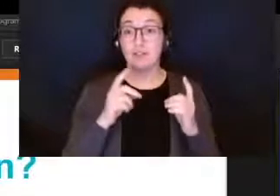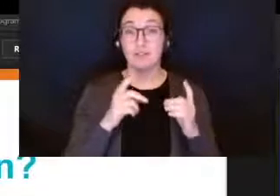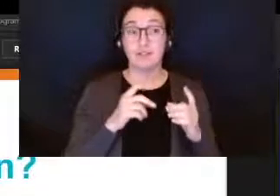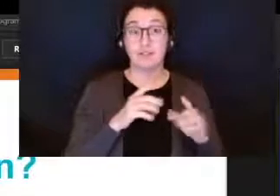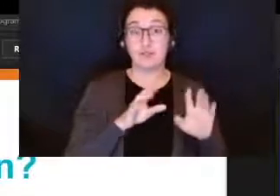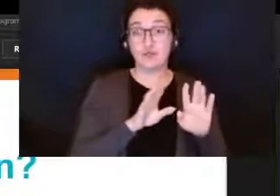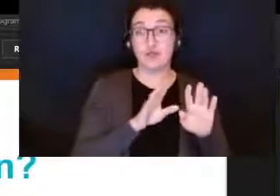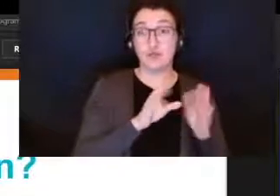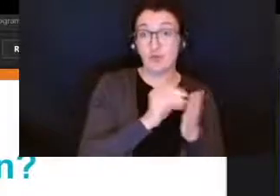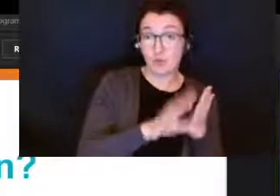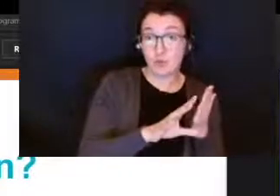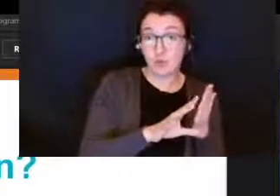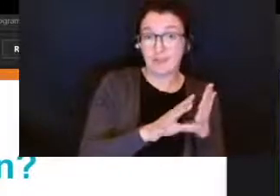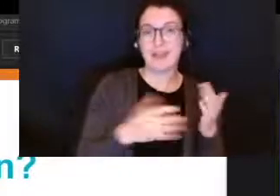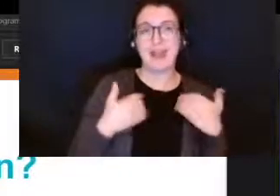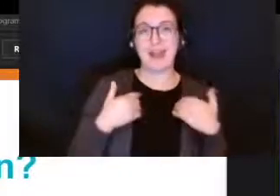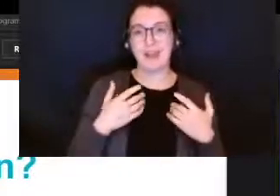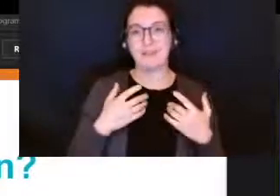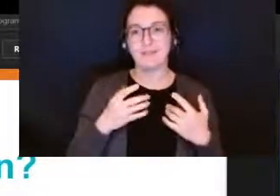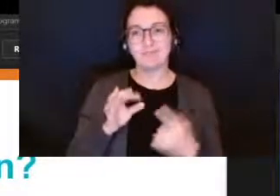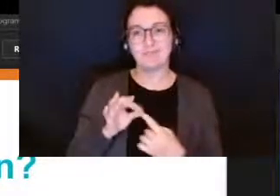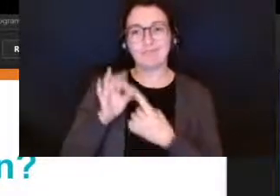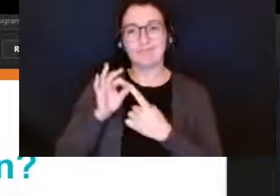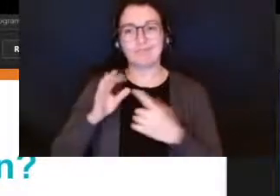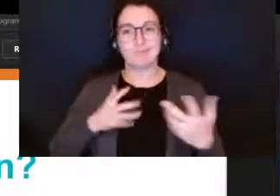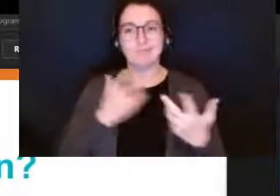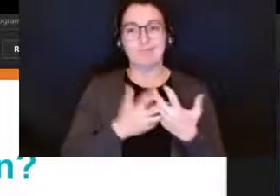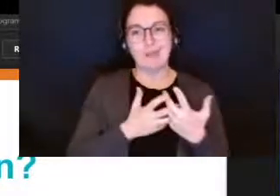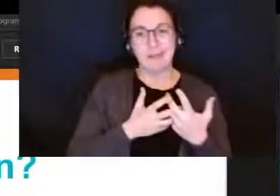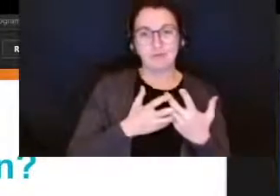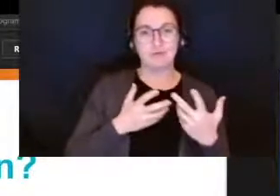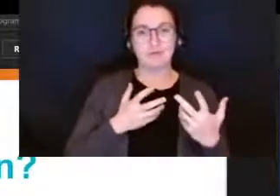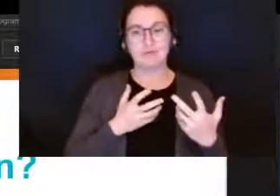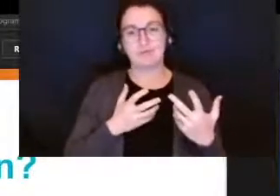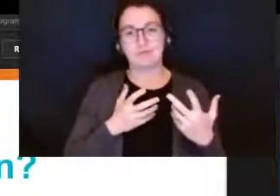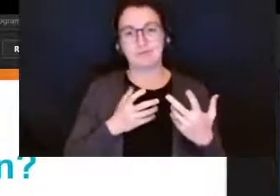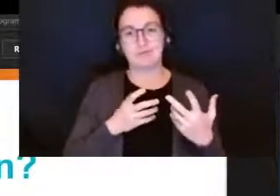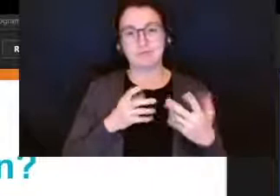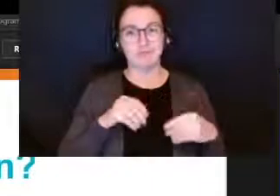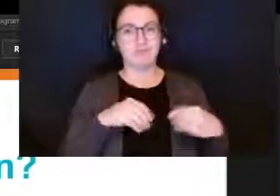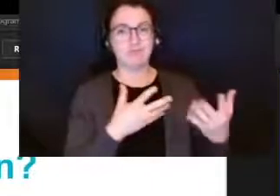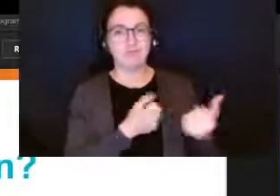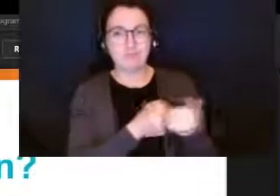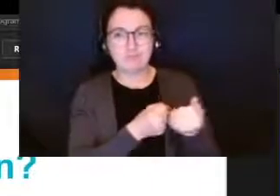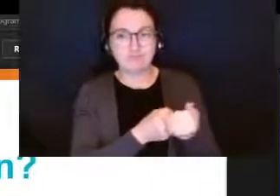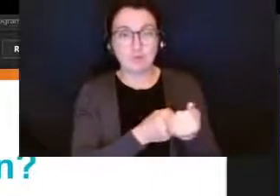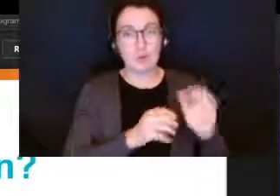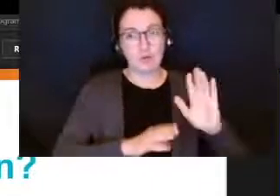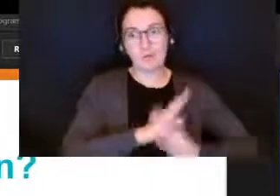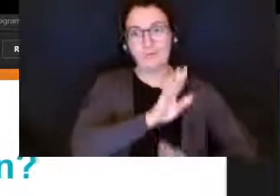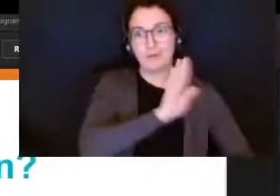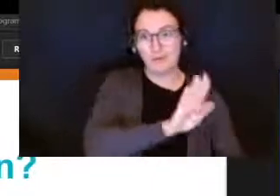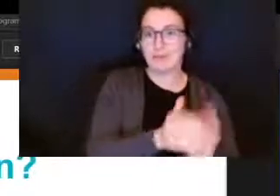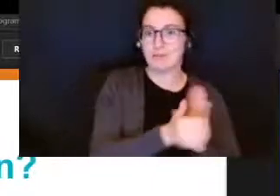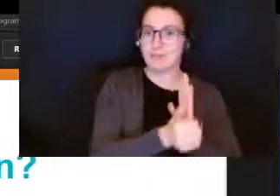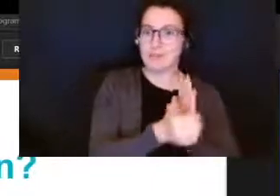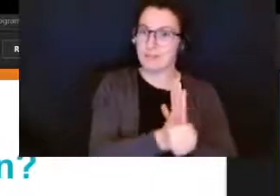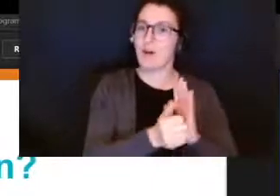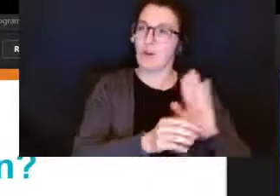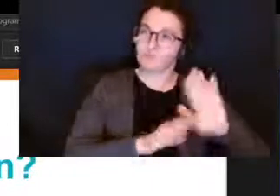that differ from other students in order to learn to opt optimally develop skills and to reach their full potential